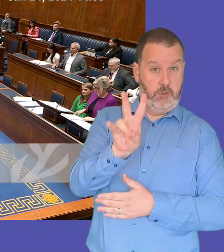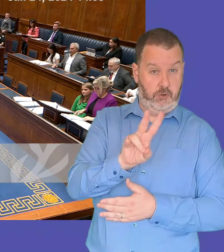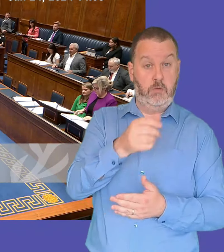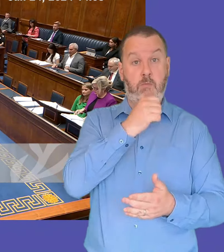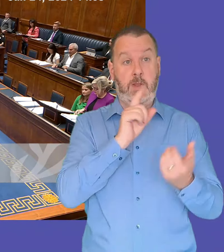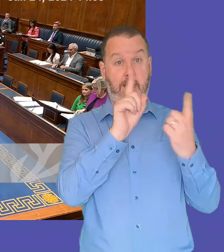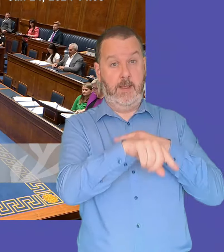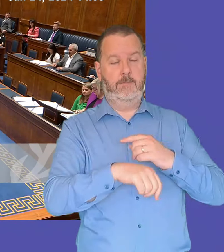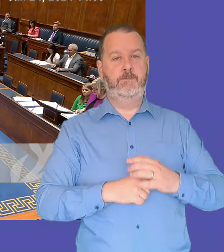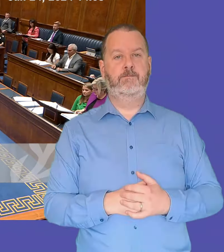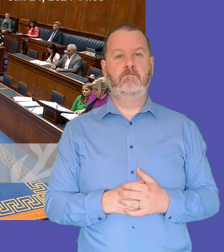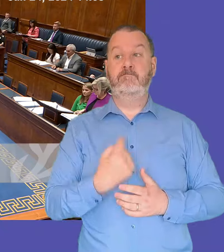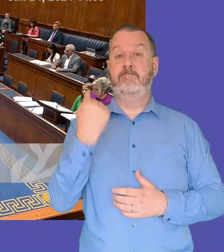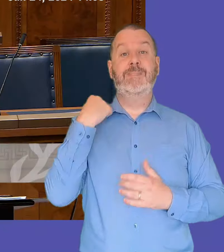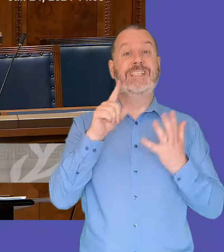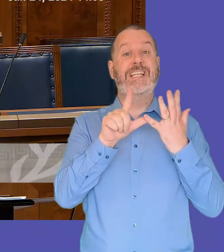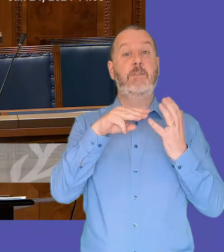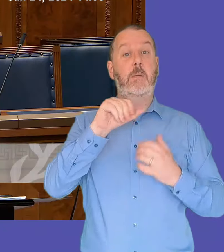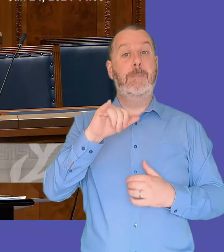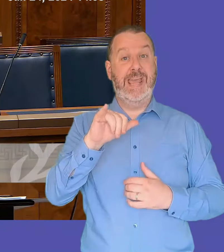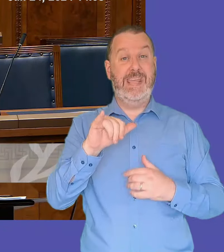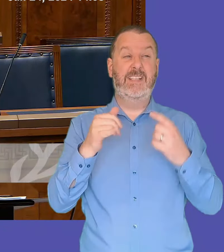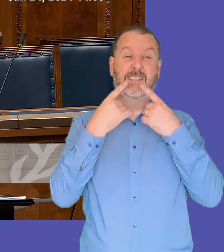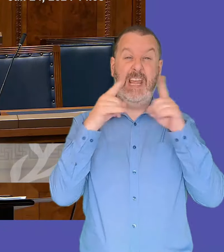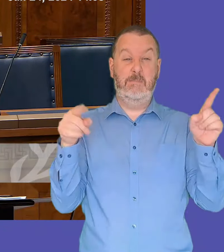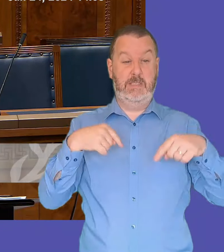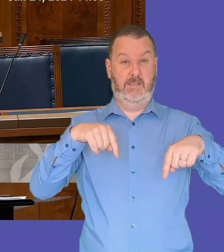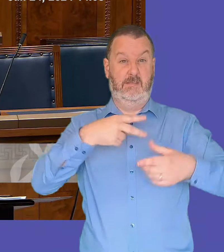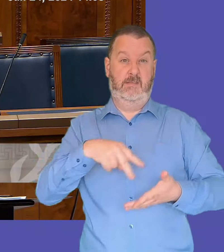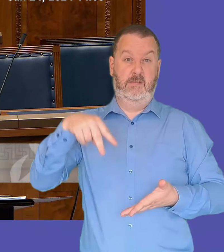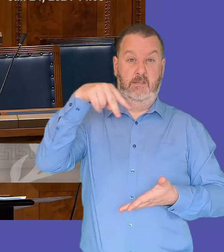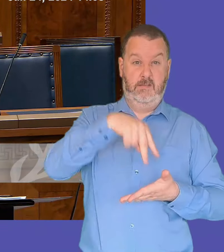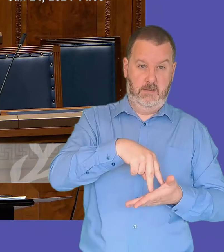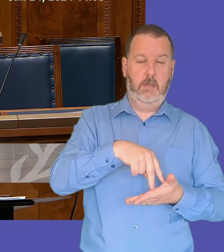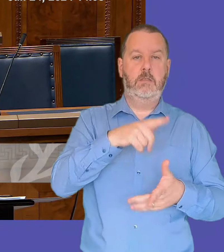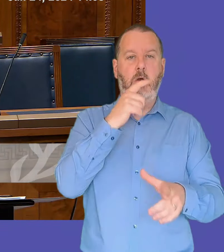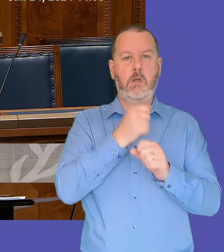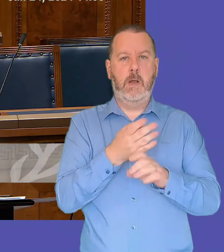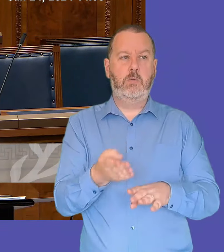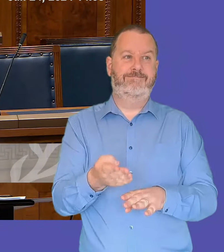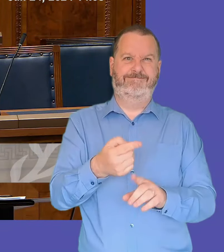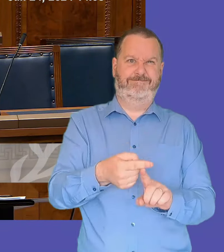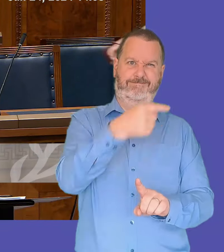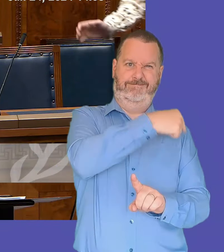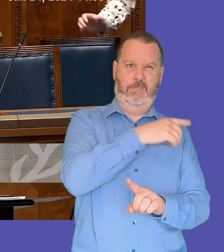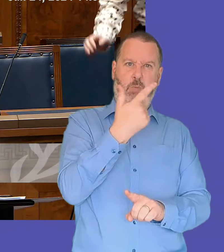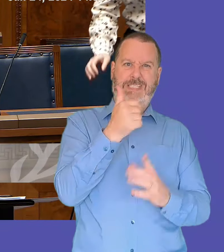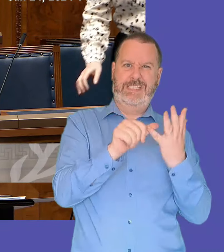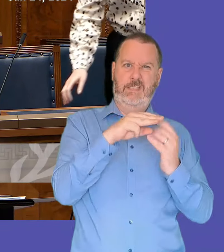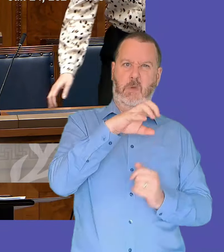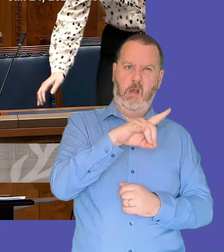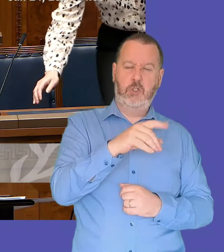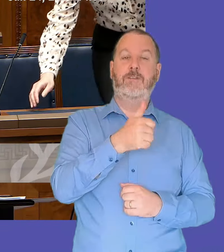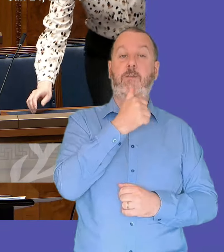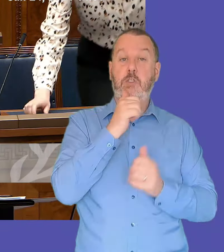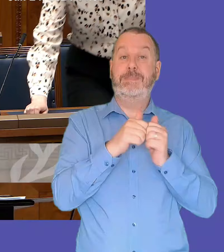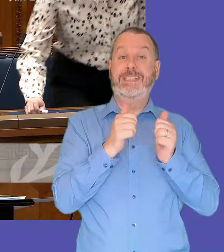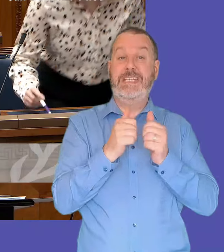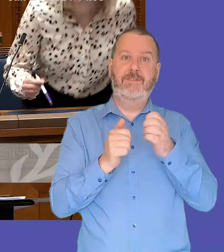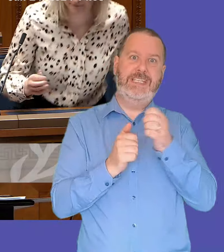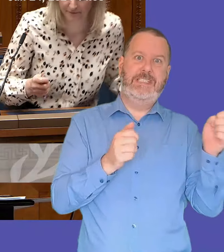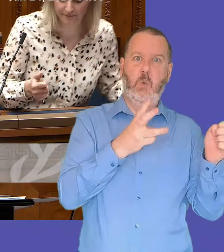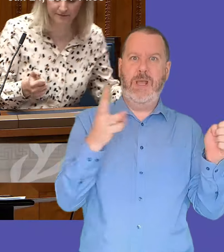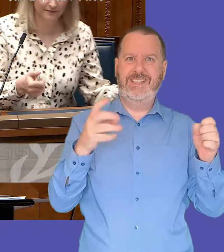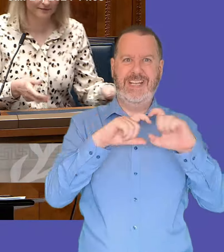our statement to the assembly on the 7th of may set out matters discussed at the inaugural meeting of east-west council on the 26th of march the meeting